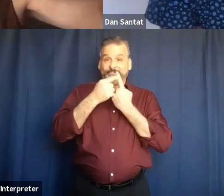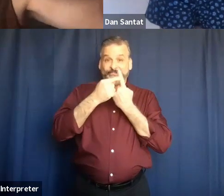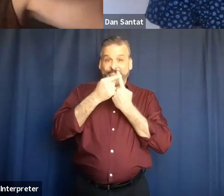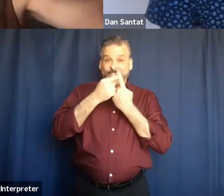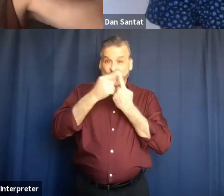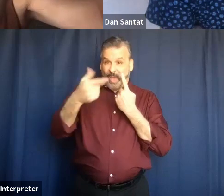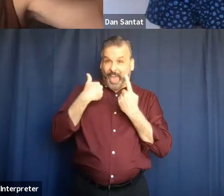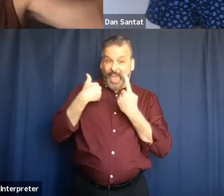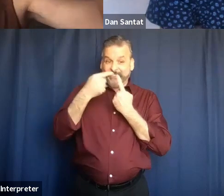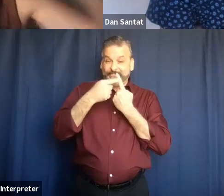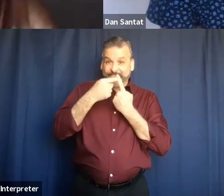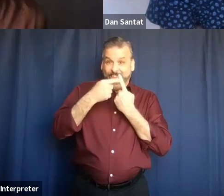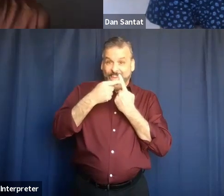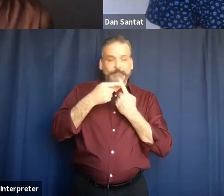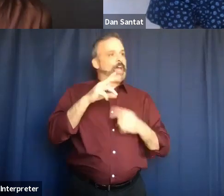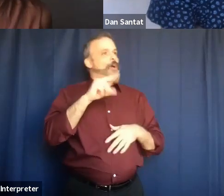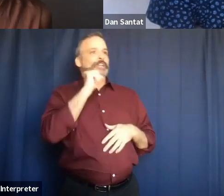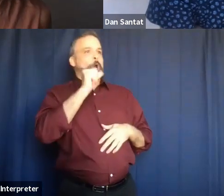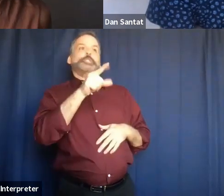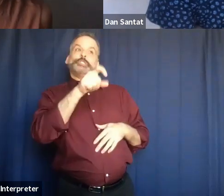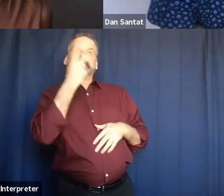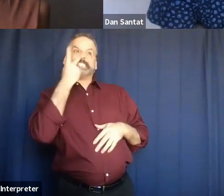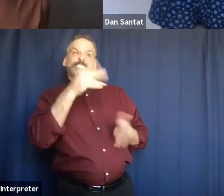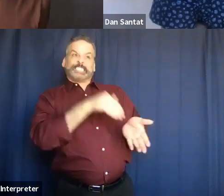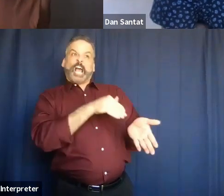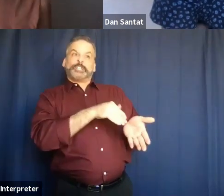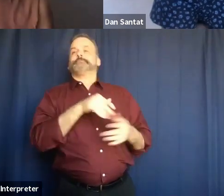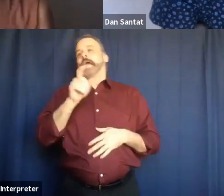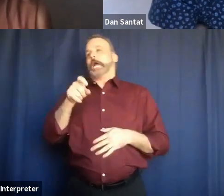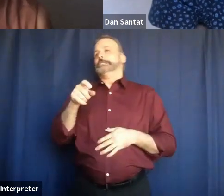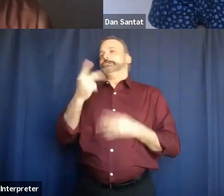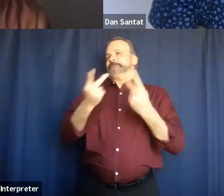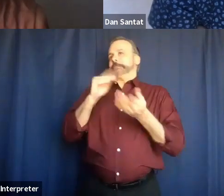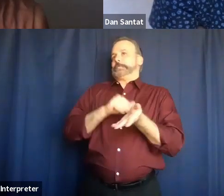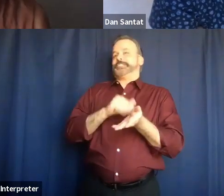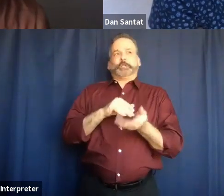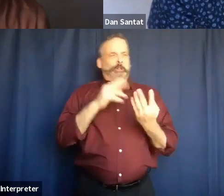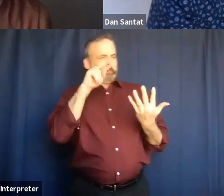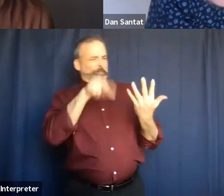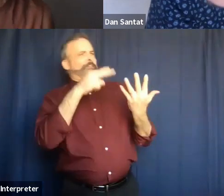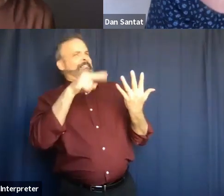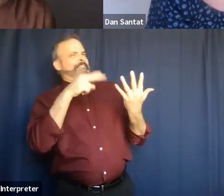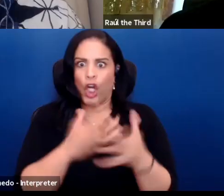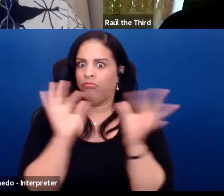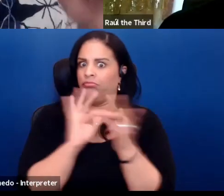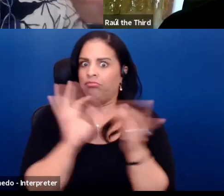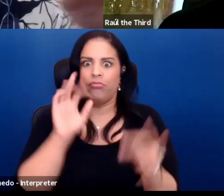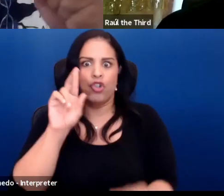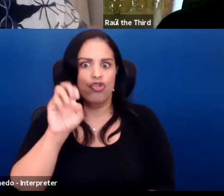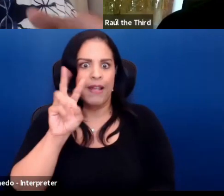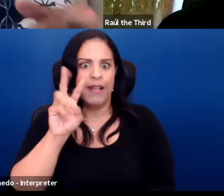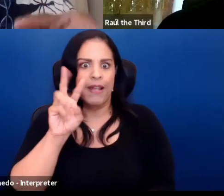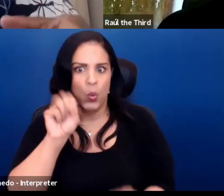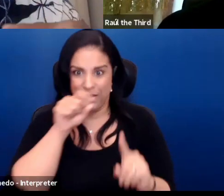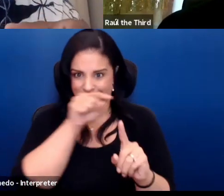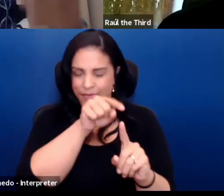nub on your finger I don't you should see a doctor I should see I'm gonna lose the finger well